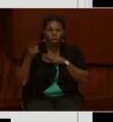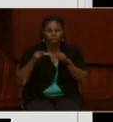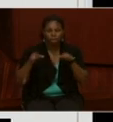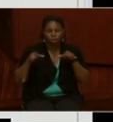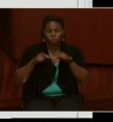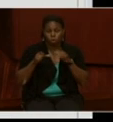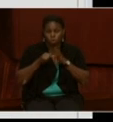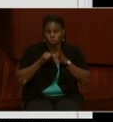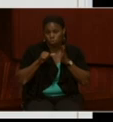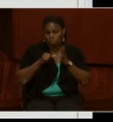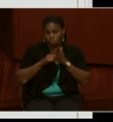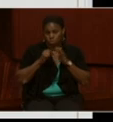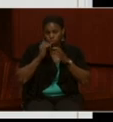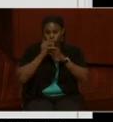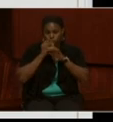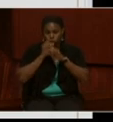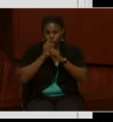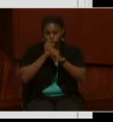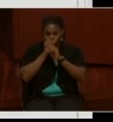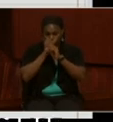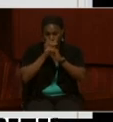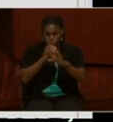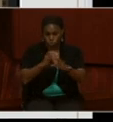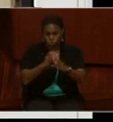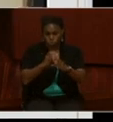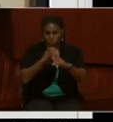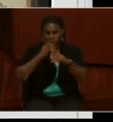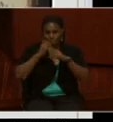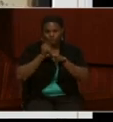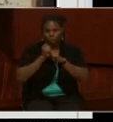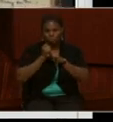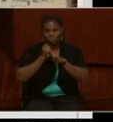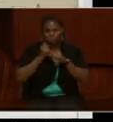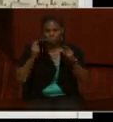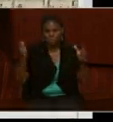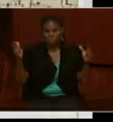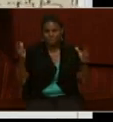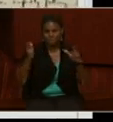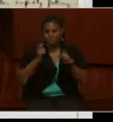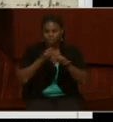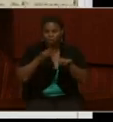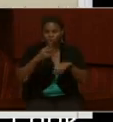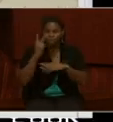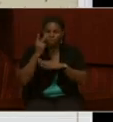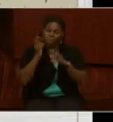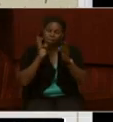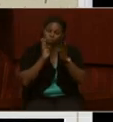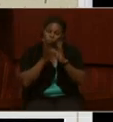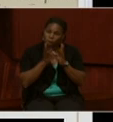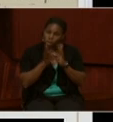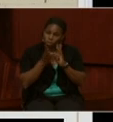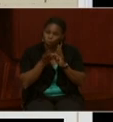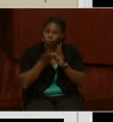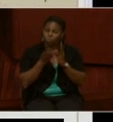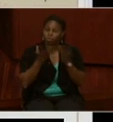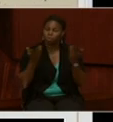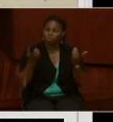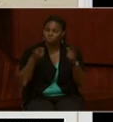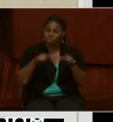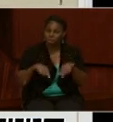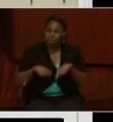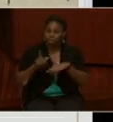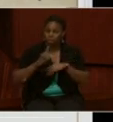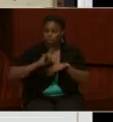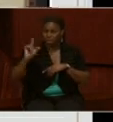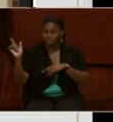And at home you'll be able to zoom in. And there. So here you can see the weather readings that are taken on the left-hand